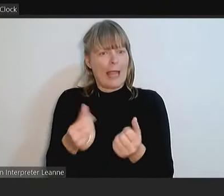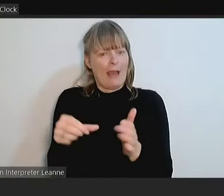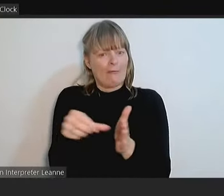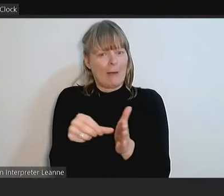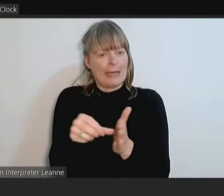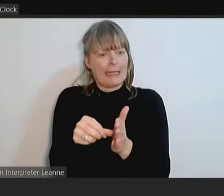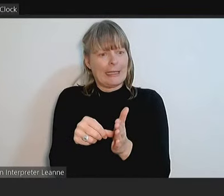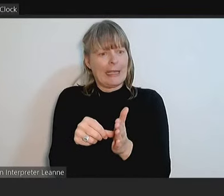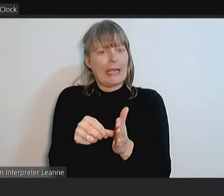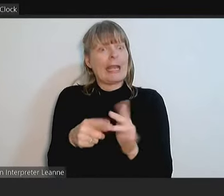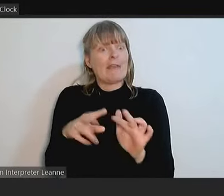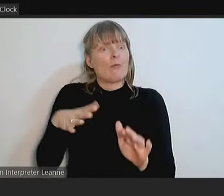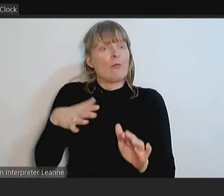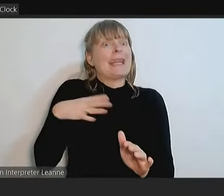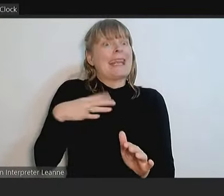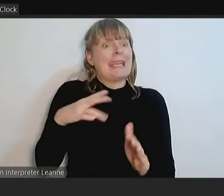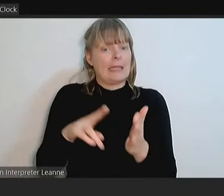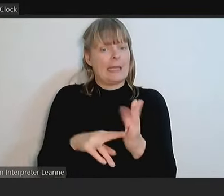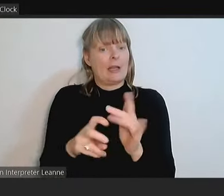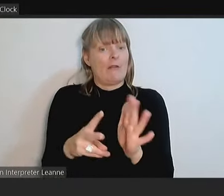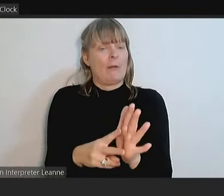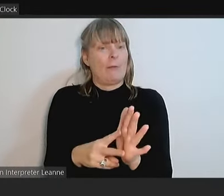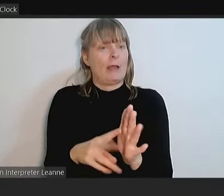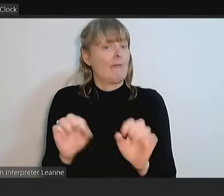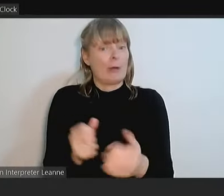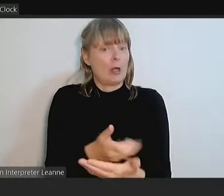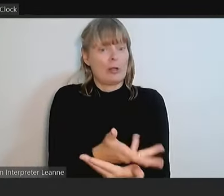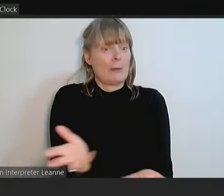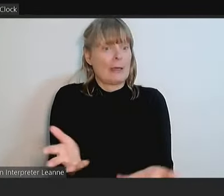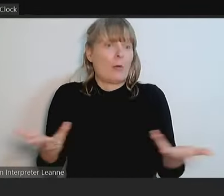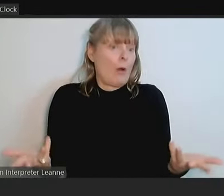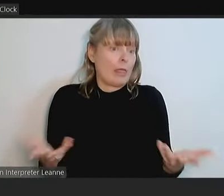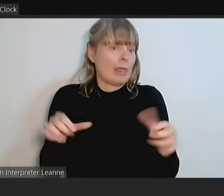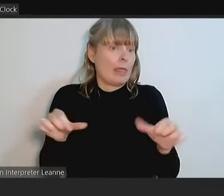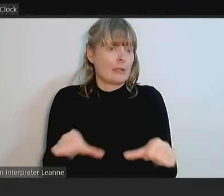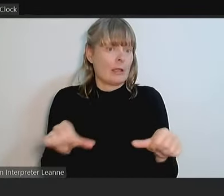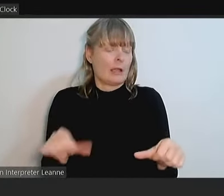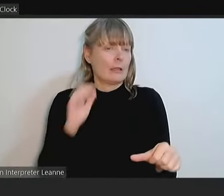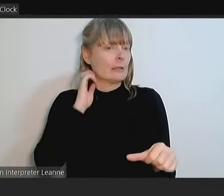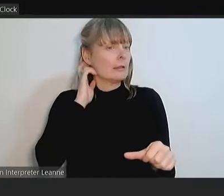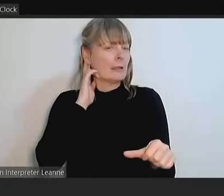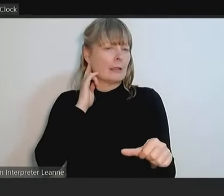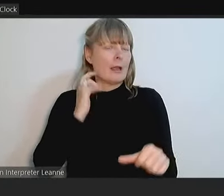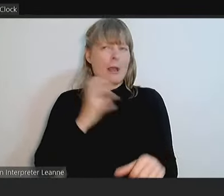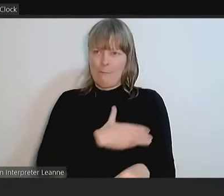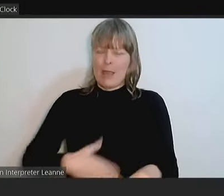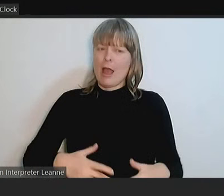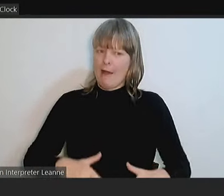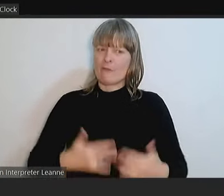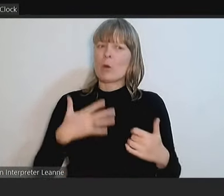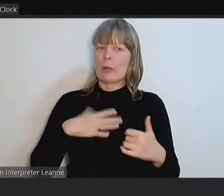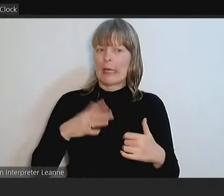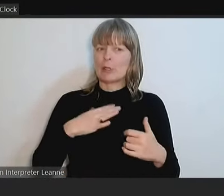If the money goes unspent, then the money goes unspent. So, Mayor, I think we need to be really honest here. But I would ask if through you, if the CEO can confirm